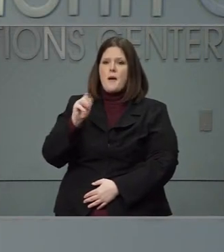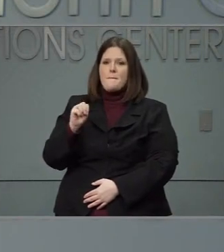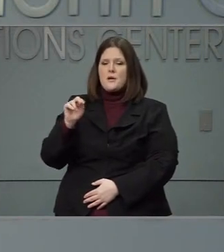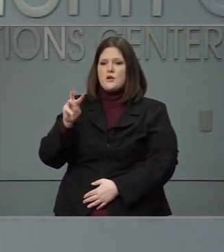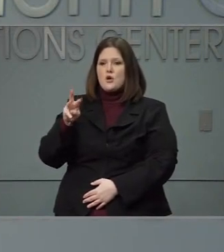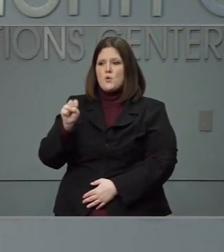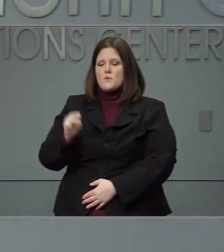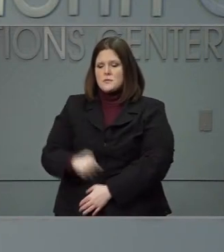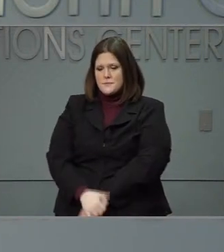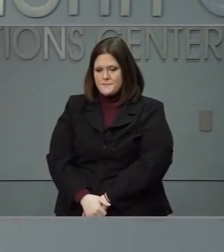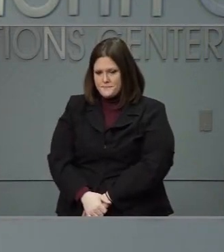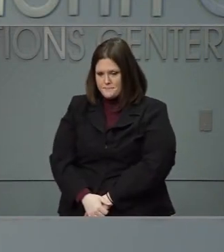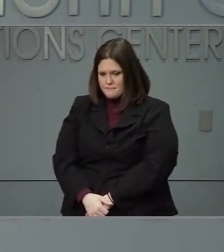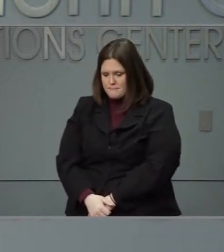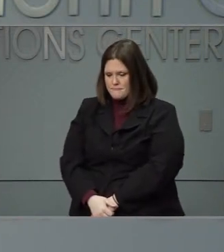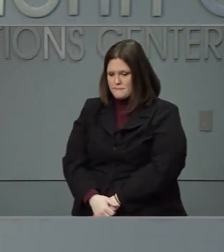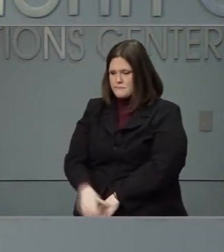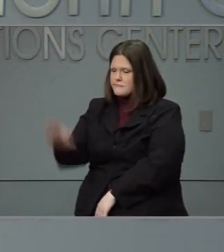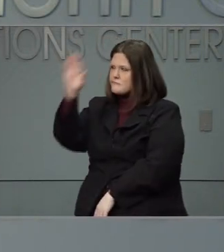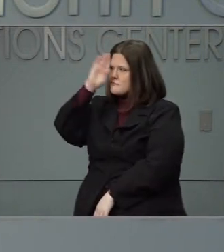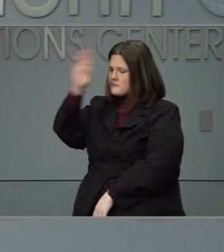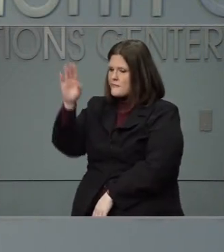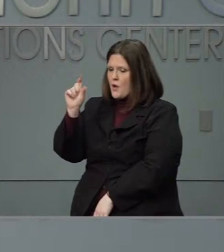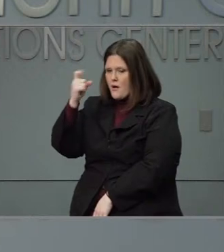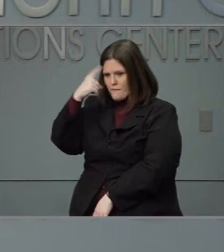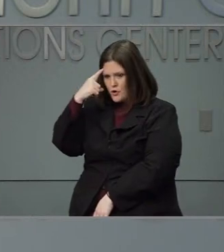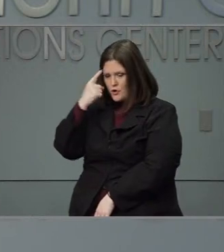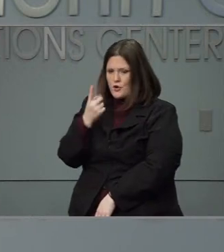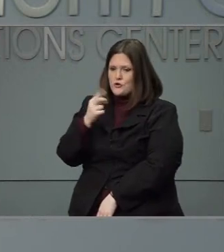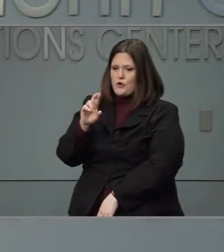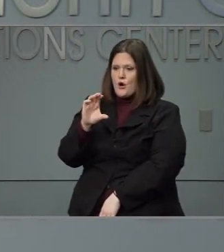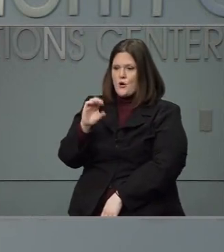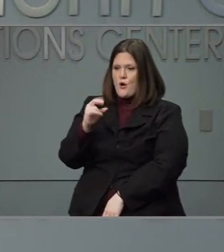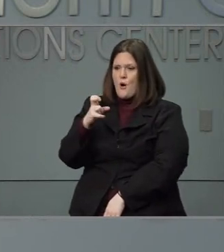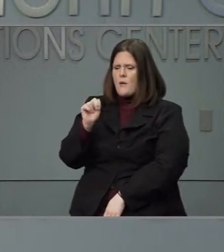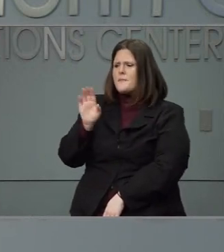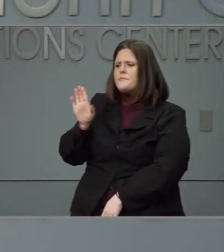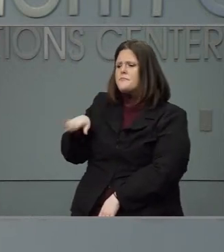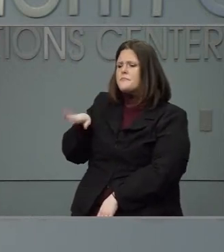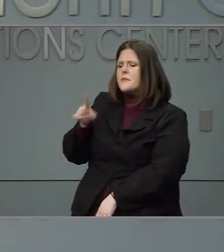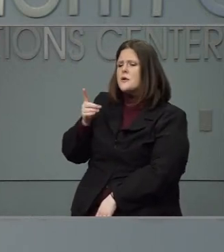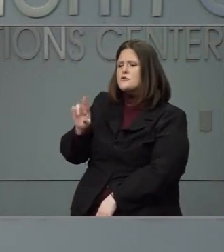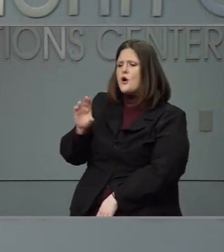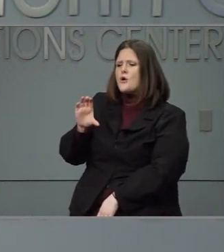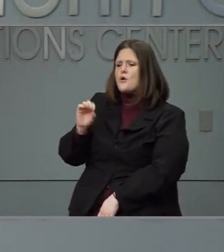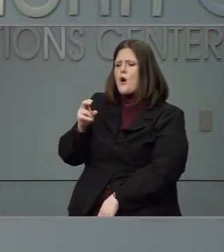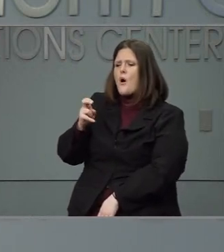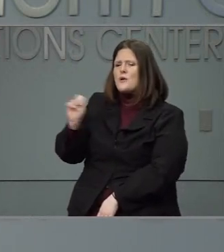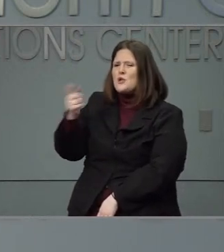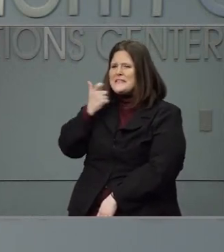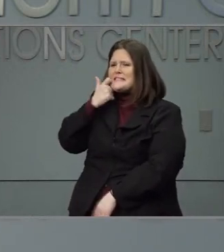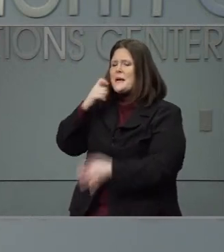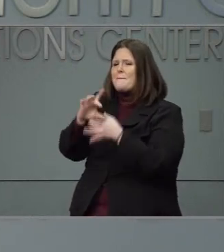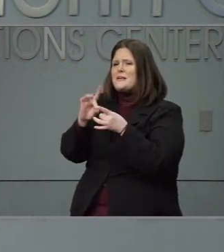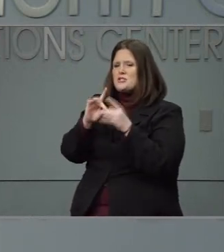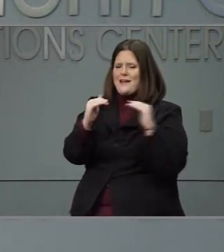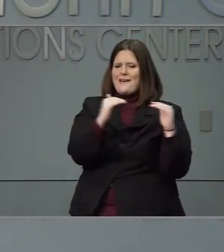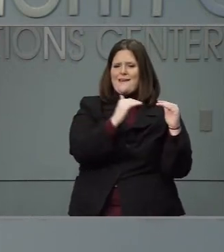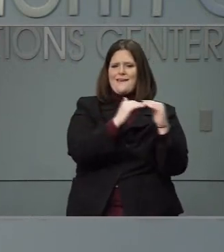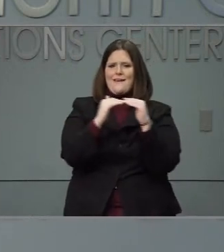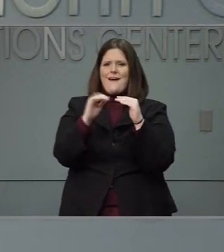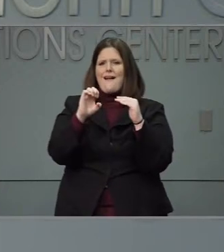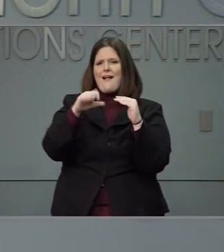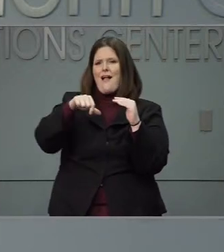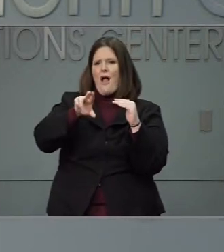Good afternoon, Governor and Dr. Cohen. Dr. Cohen, you mentioned earlier the issue of equity in distributing